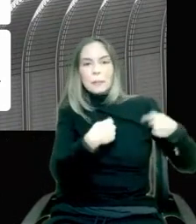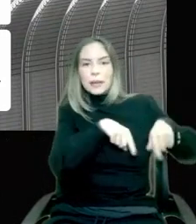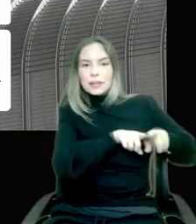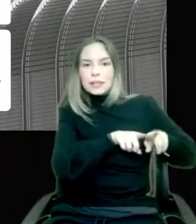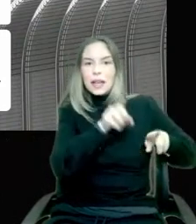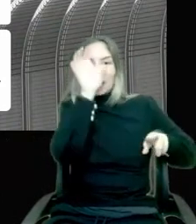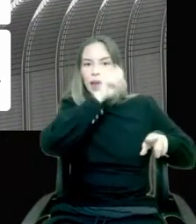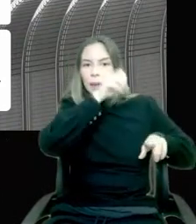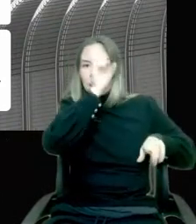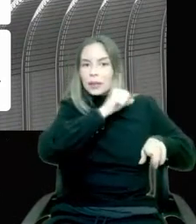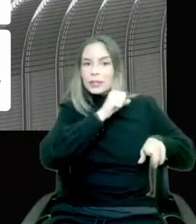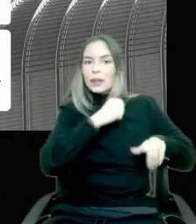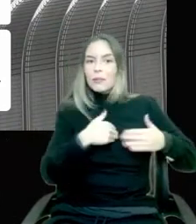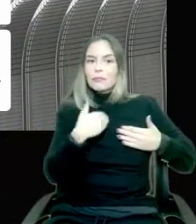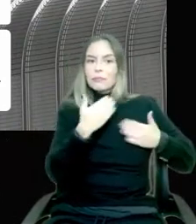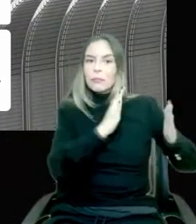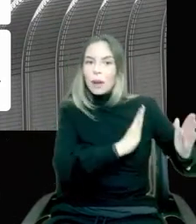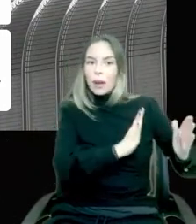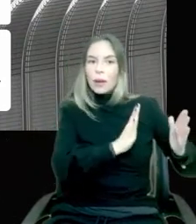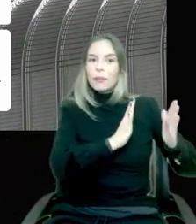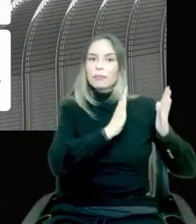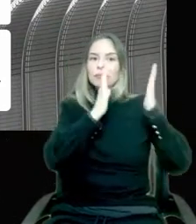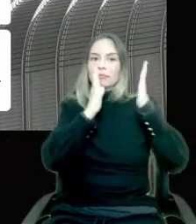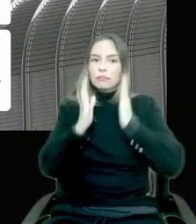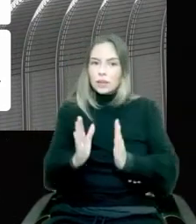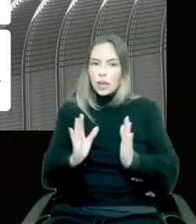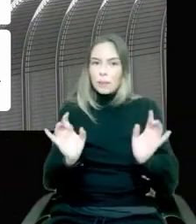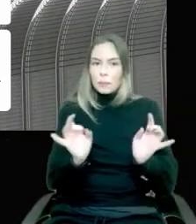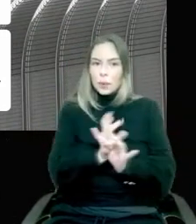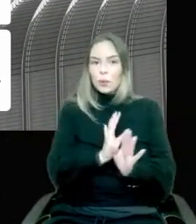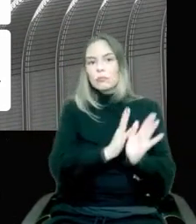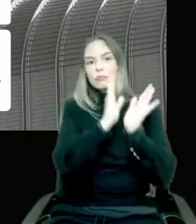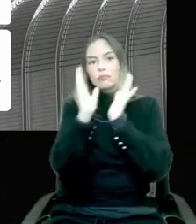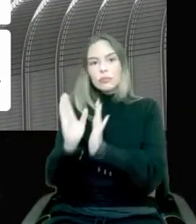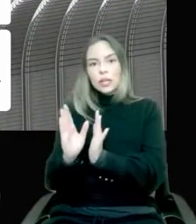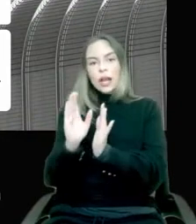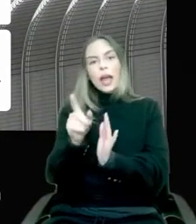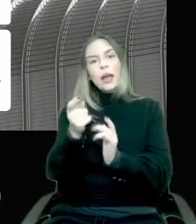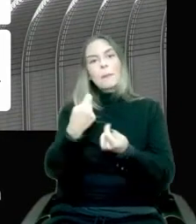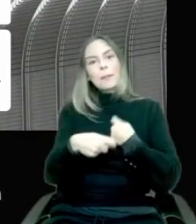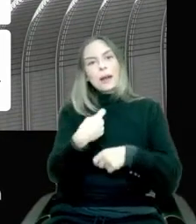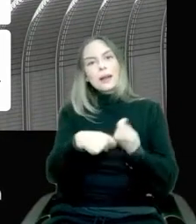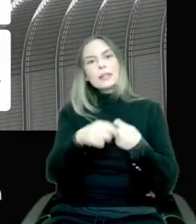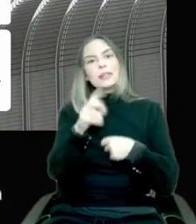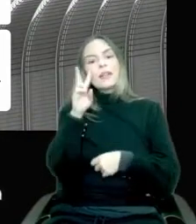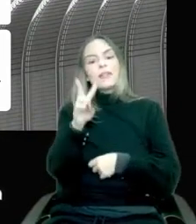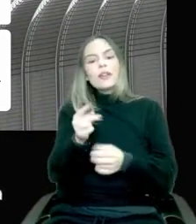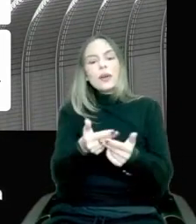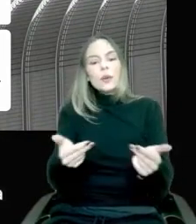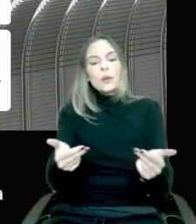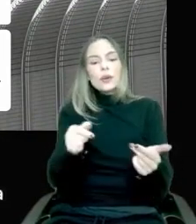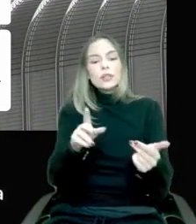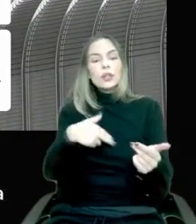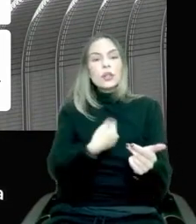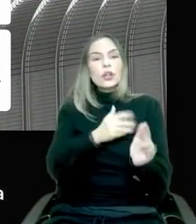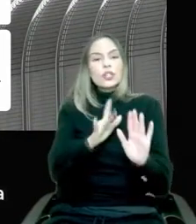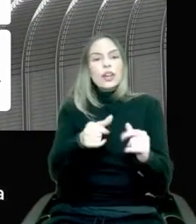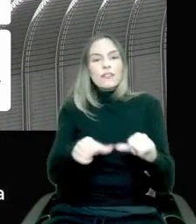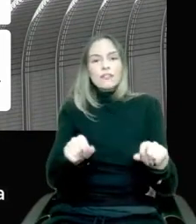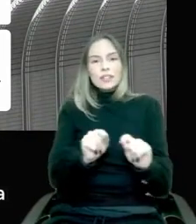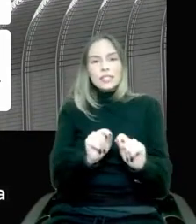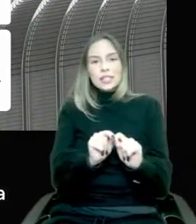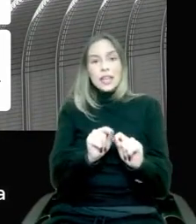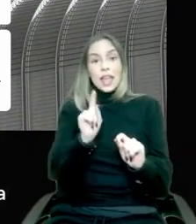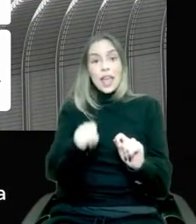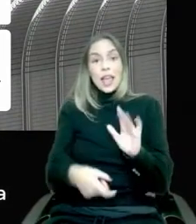an expo, for example. We drag in the business, come in to see some of stuff that we do. And we generate idea